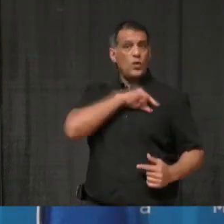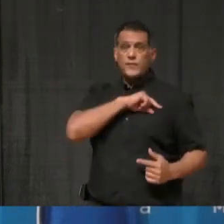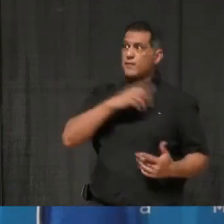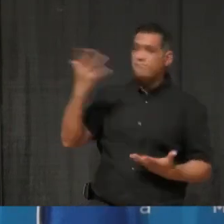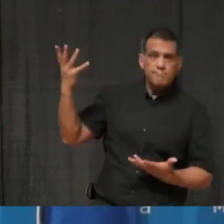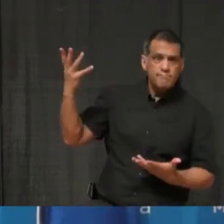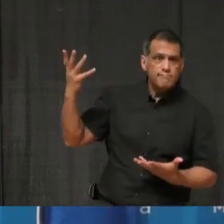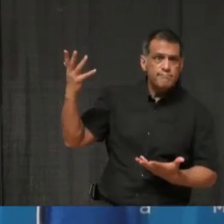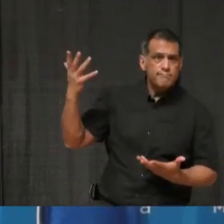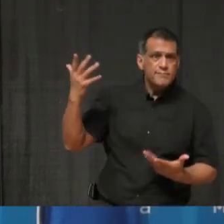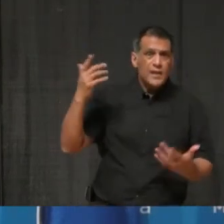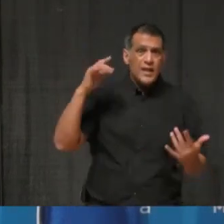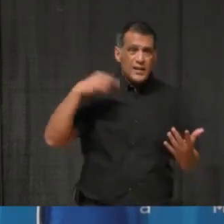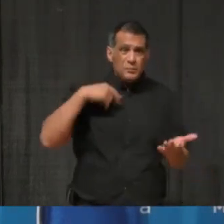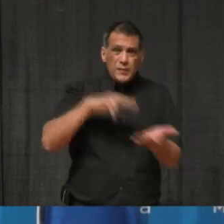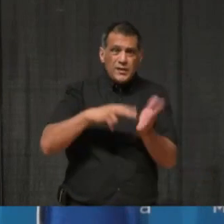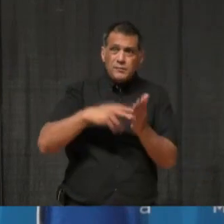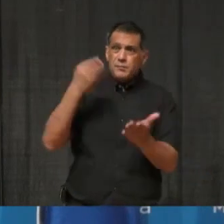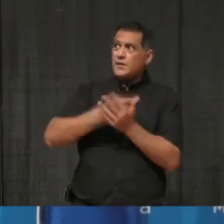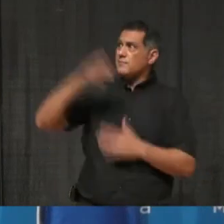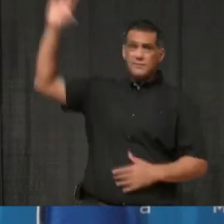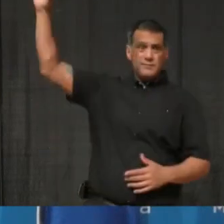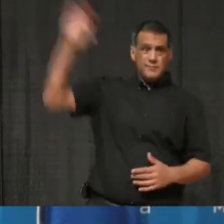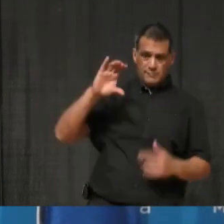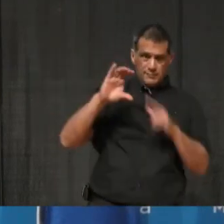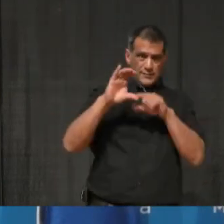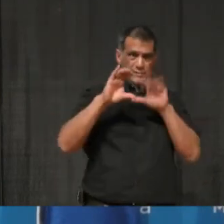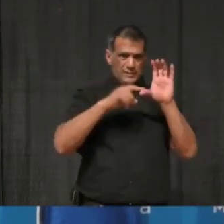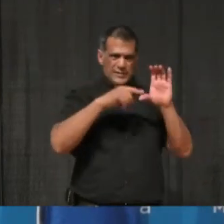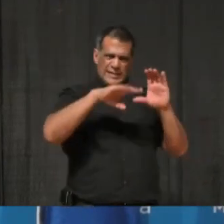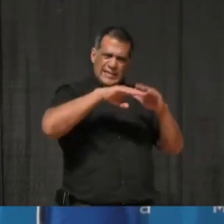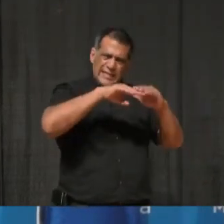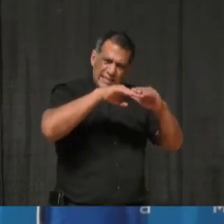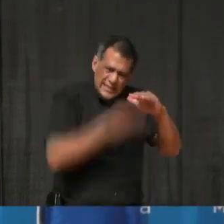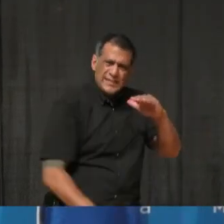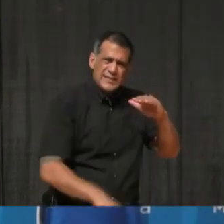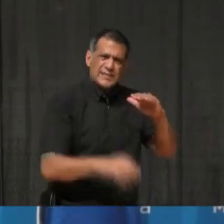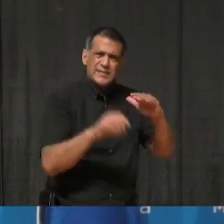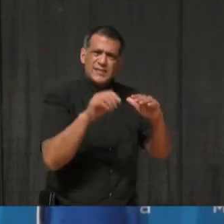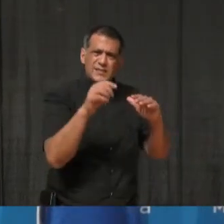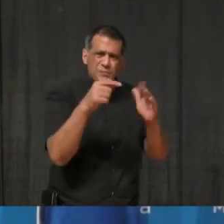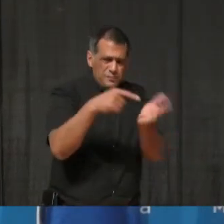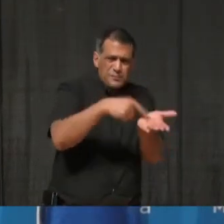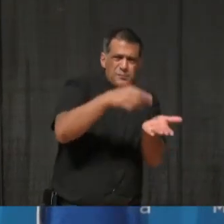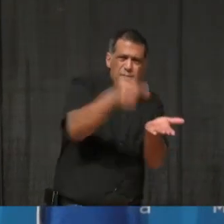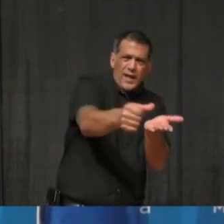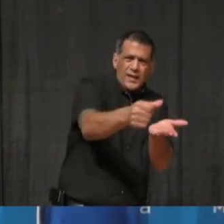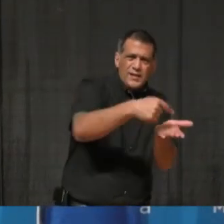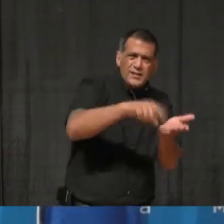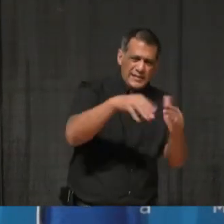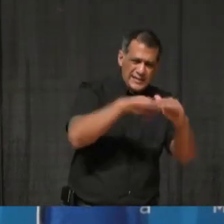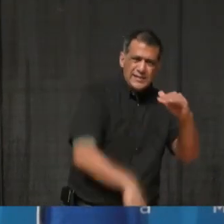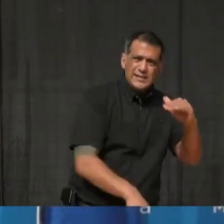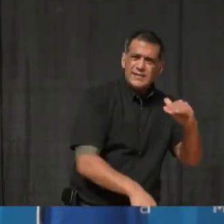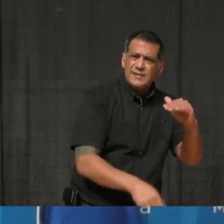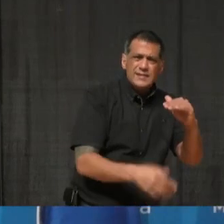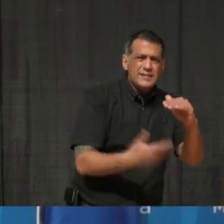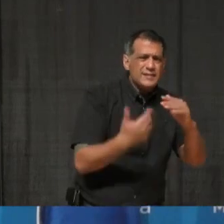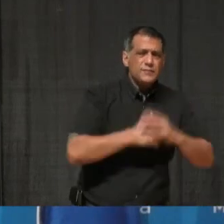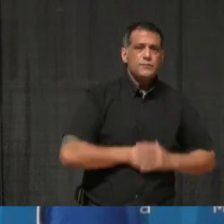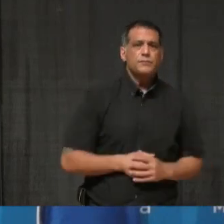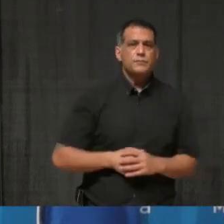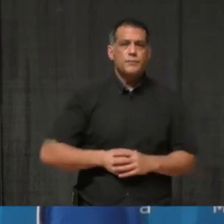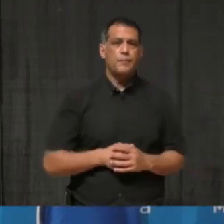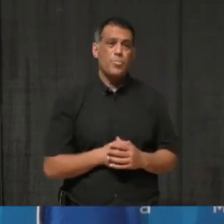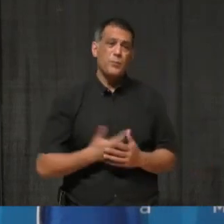less than a full-time minimum wage job. Mandated paid sick leave, on the other hand, ensures that there is